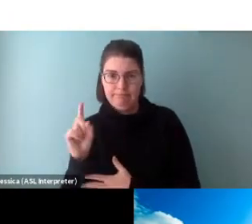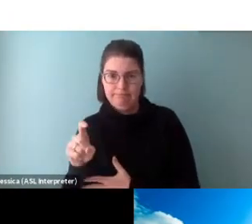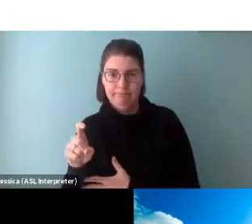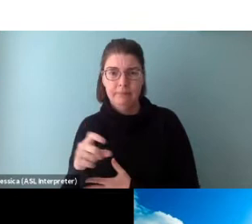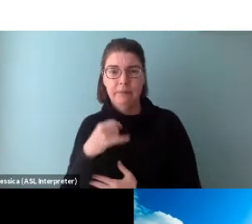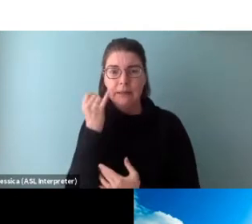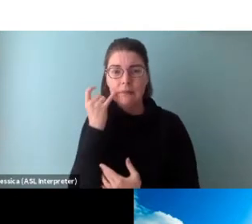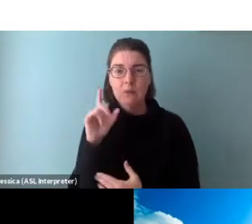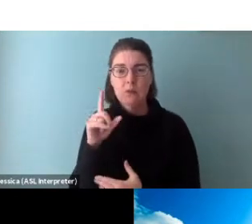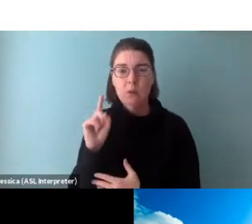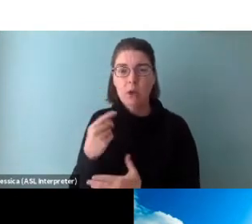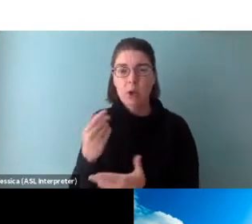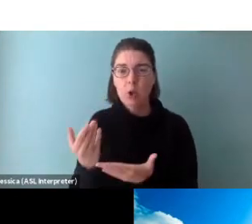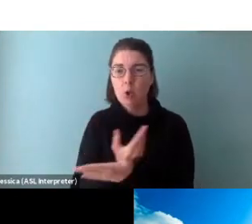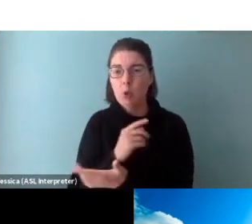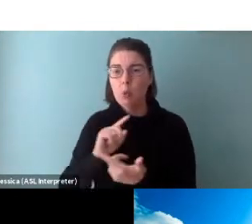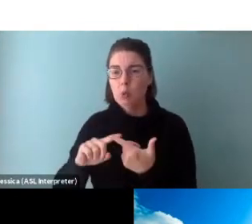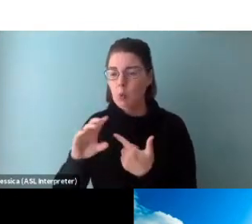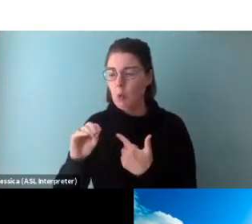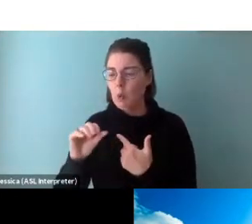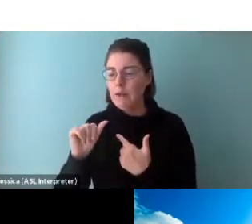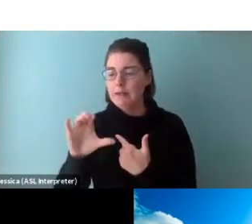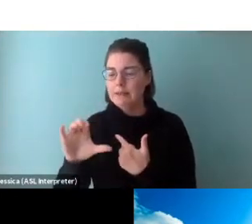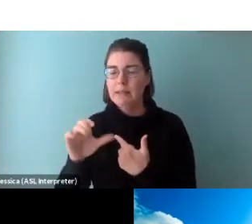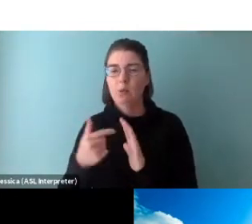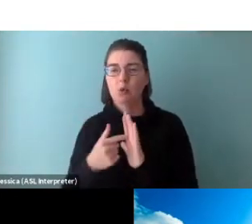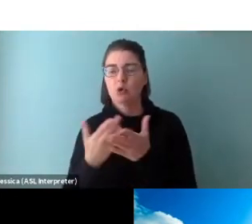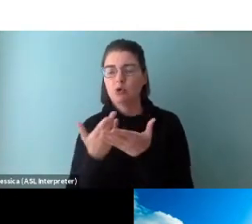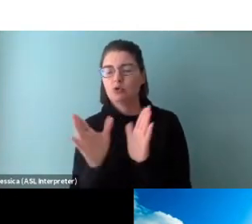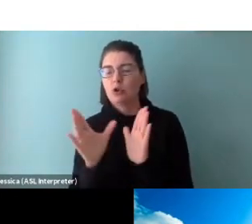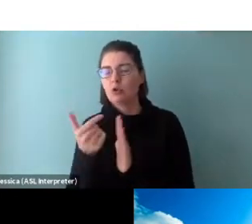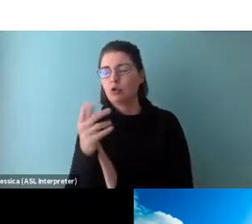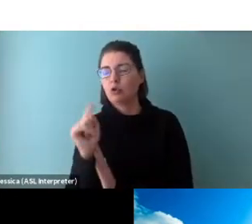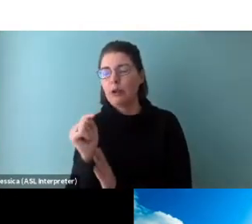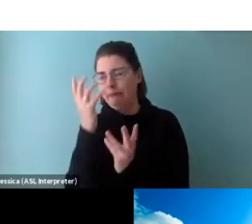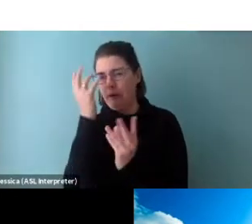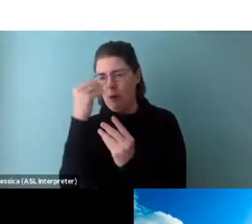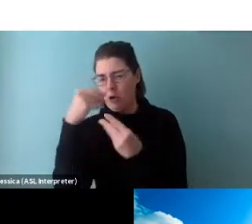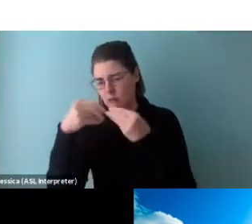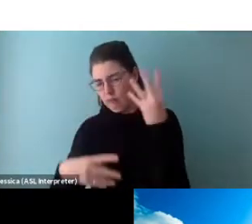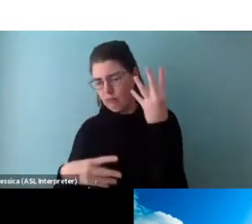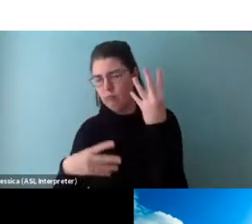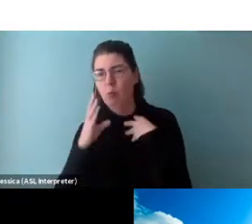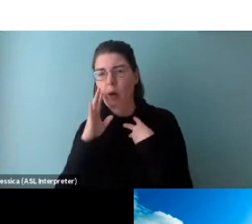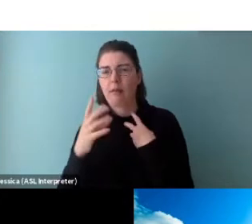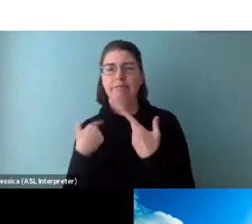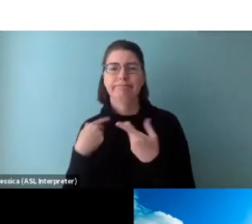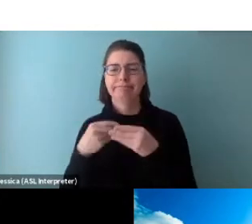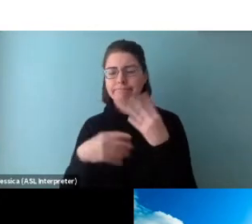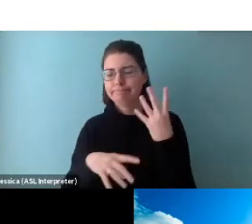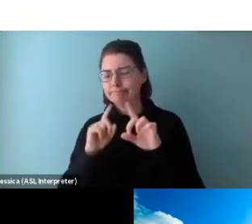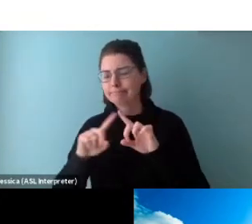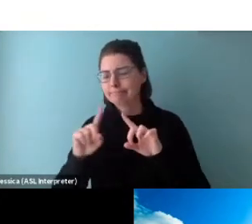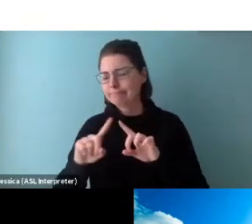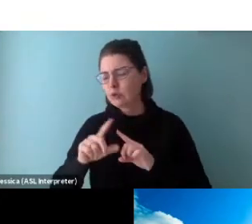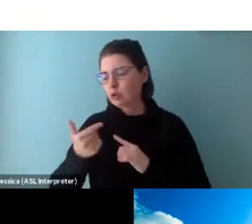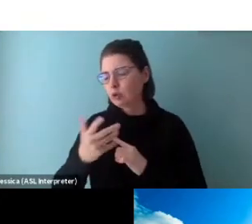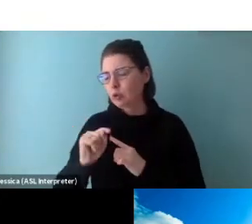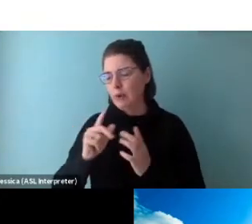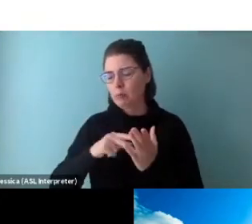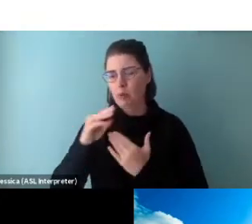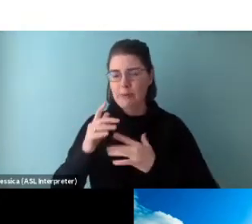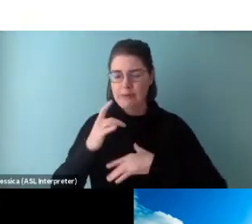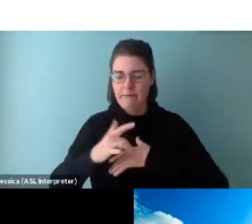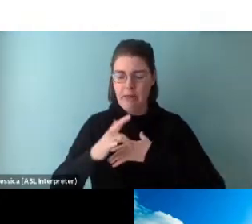new to OAC, it will take you to the general grant information section, which has a list of all the grant programs available